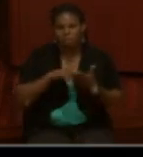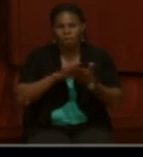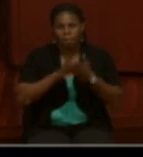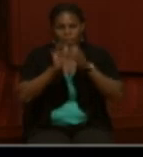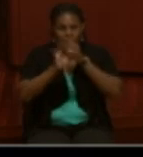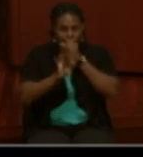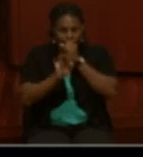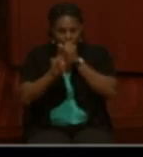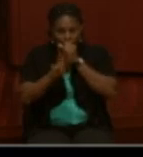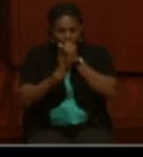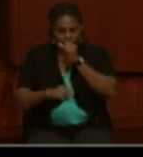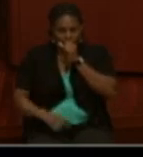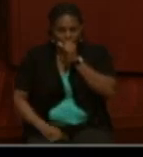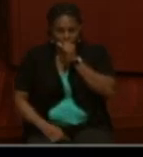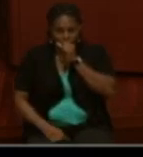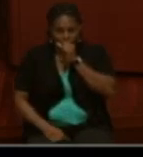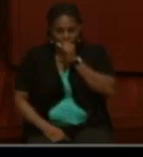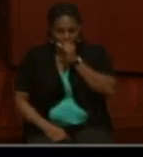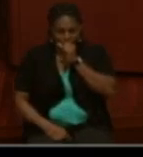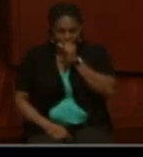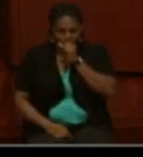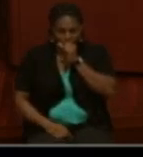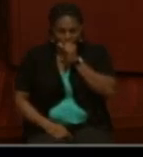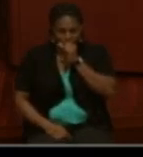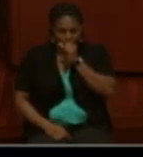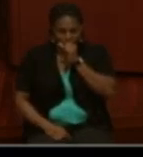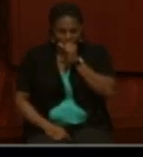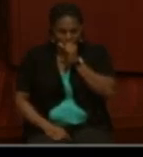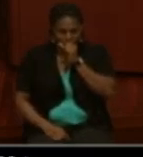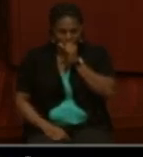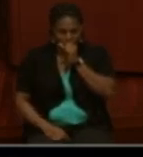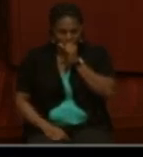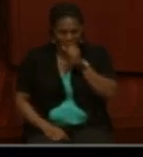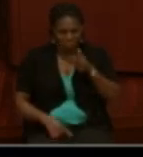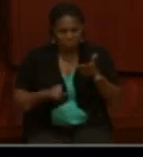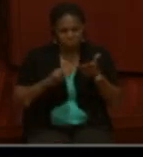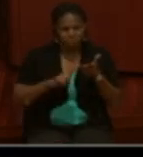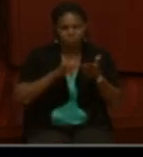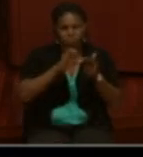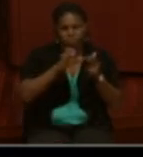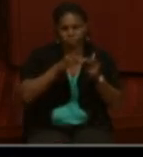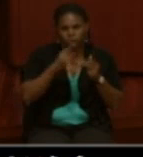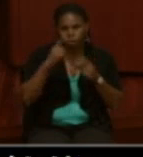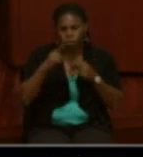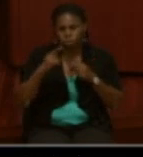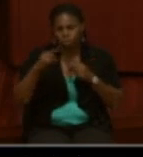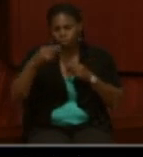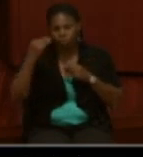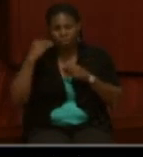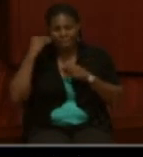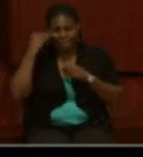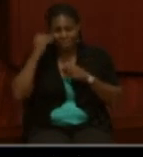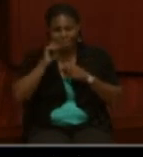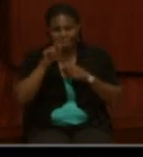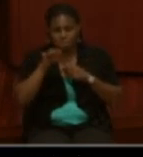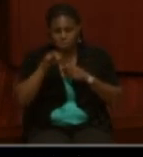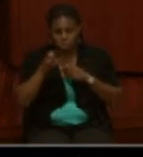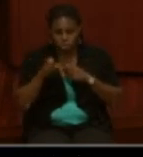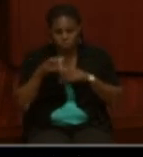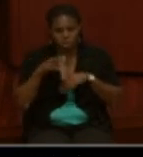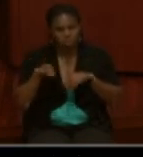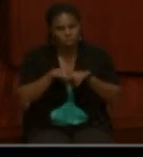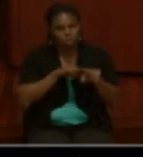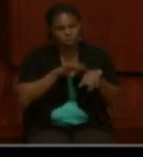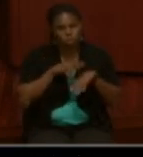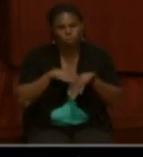Quartermaster records. Third is card records for headstones. That's Entry 628. That is also online